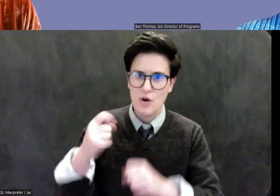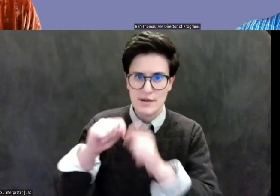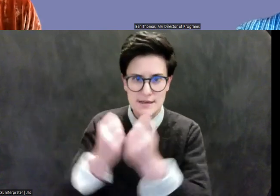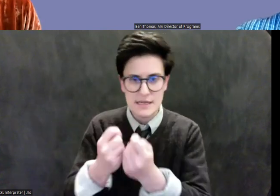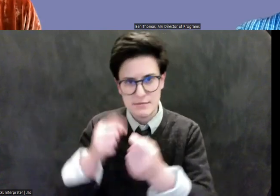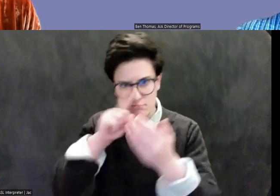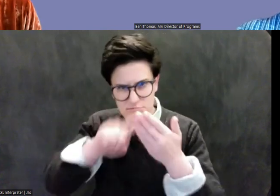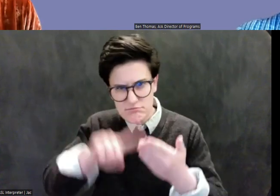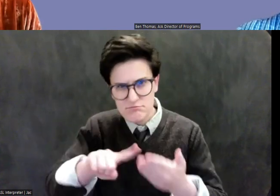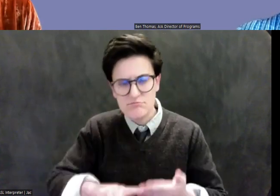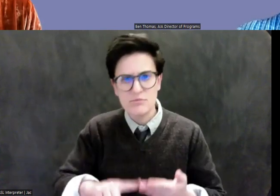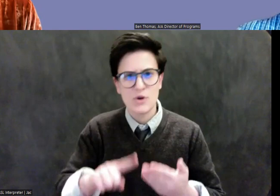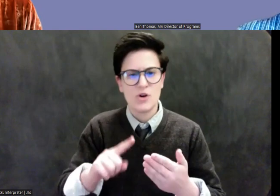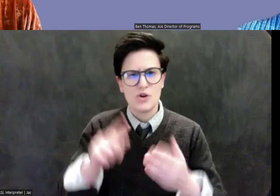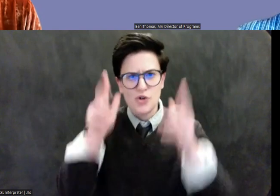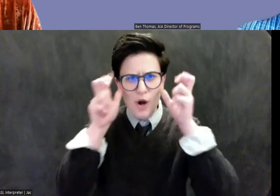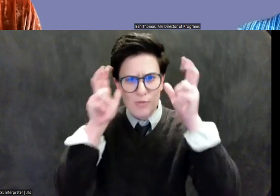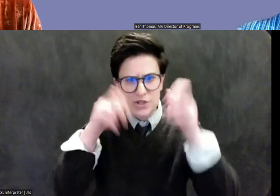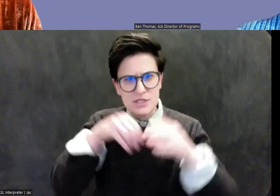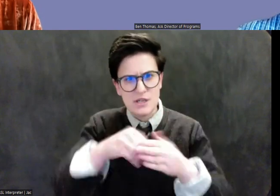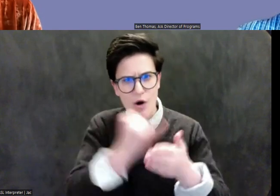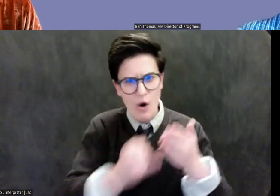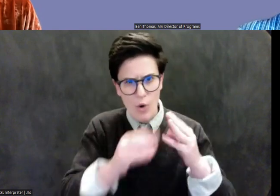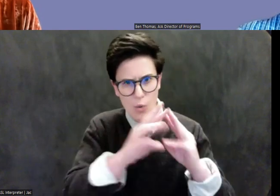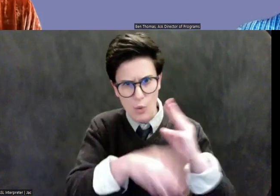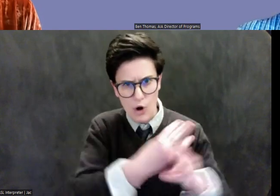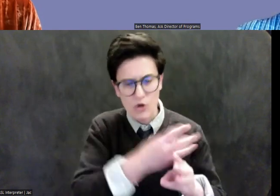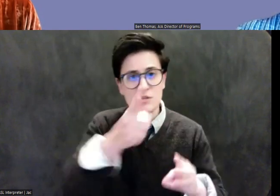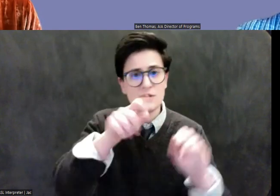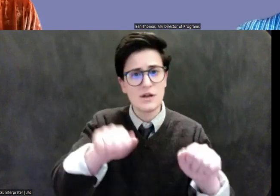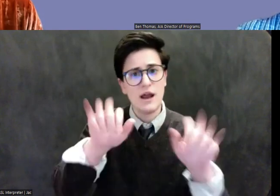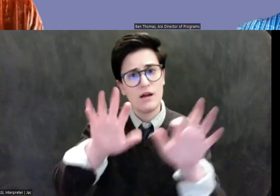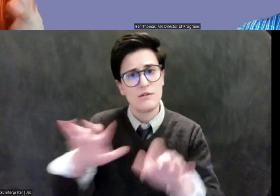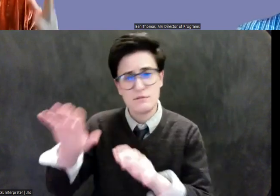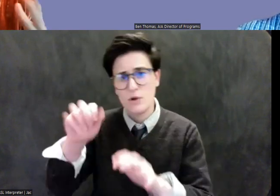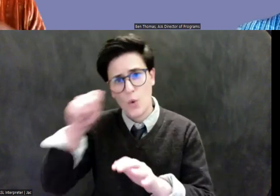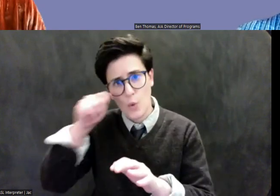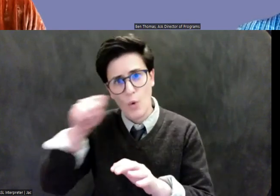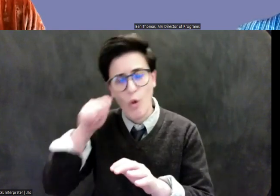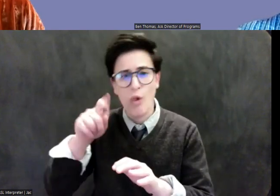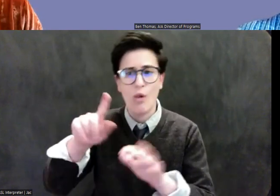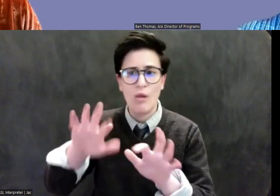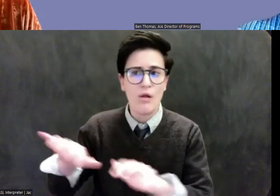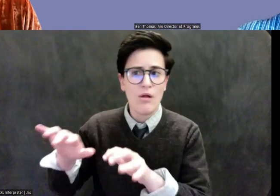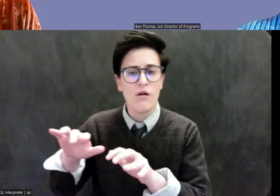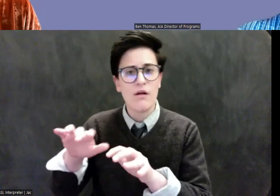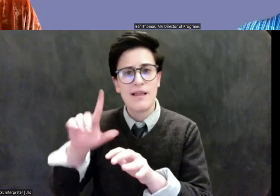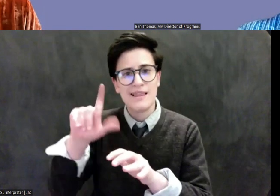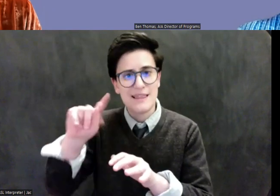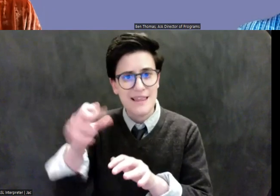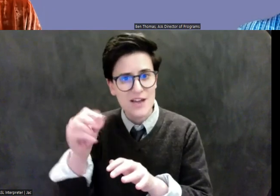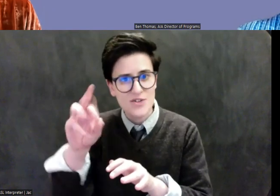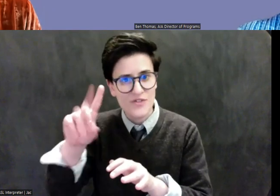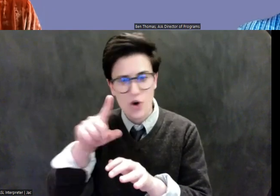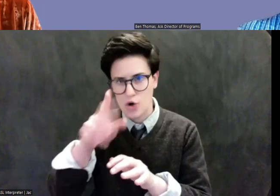to read the coverage that they've done on this, you can go to their website, type in Latchford, or even type in art and it pulls up, uh, the